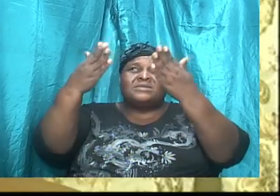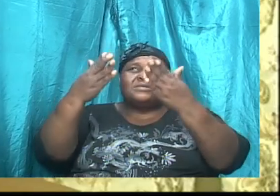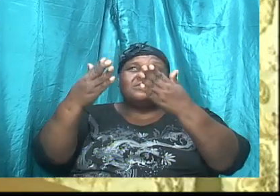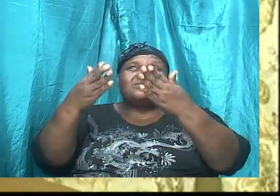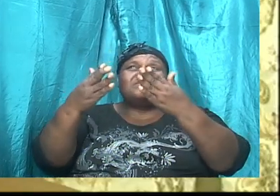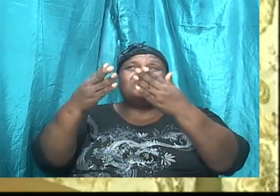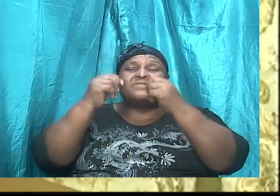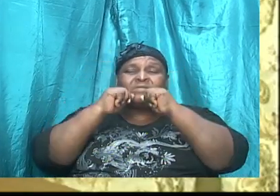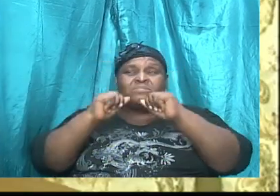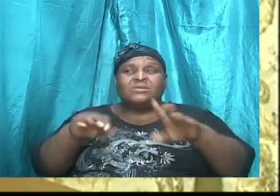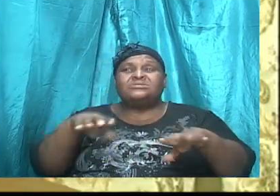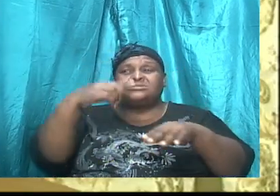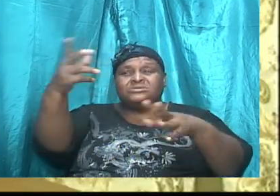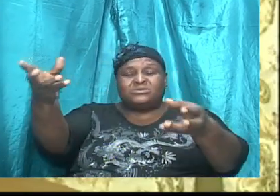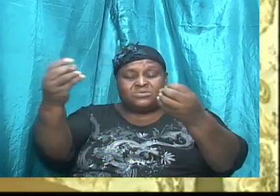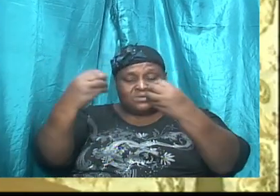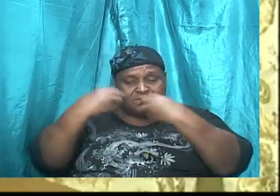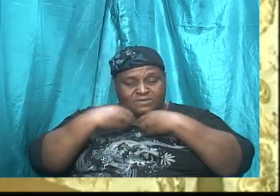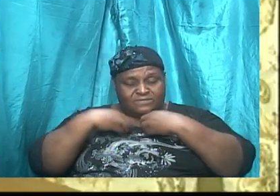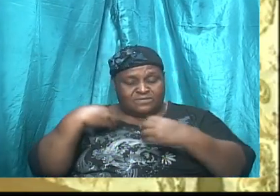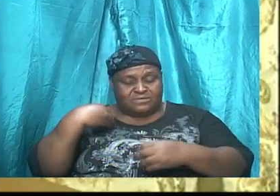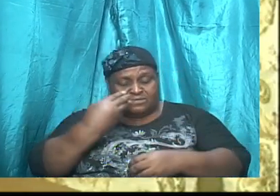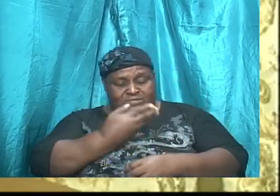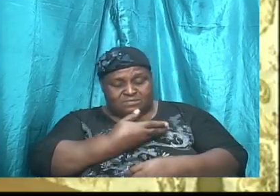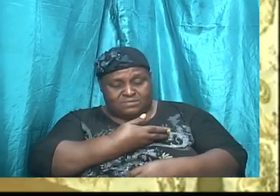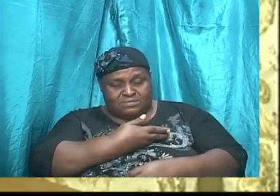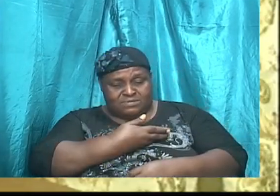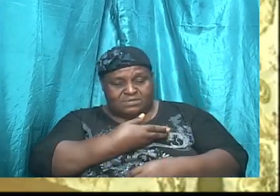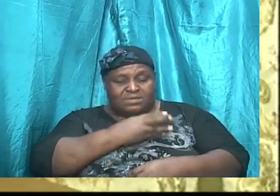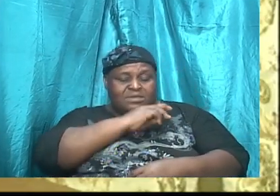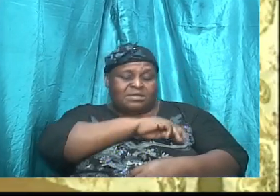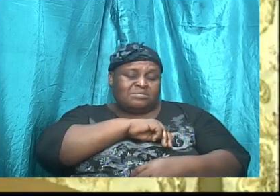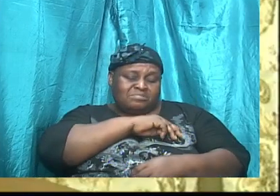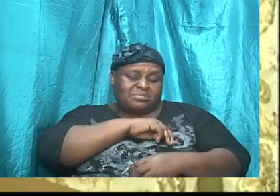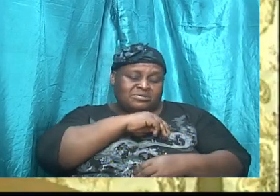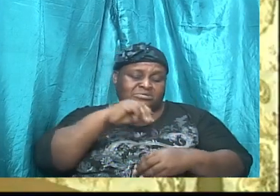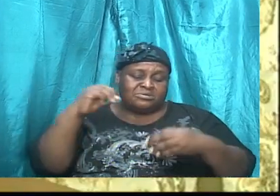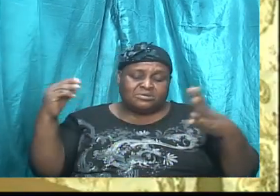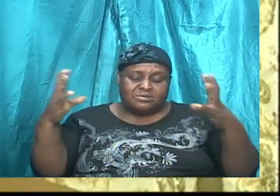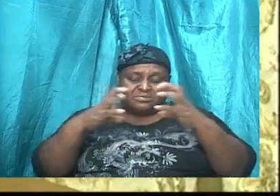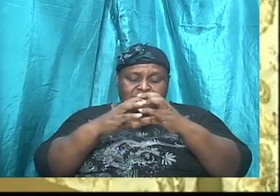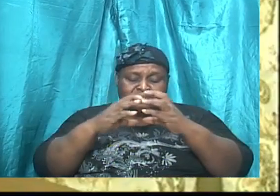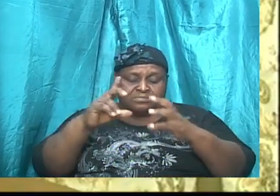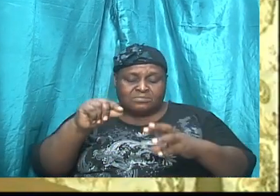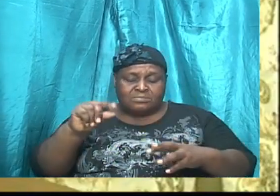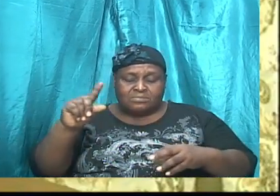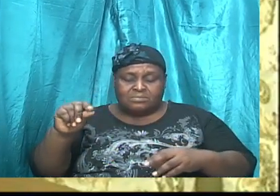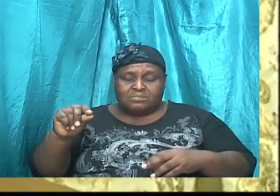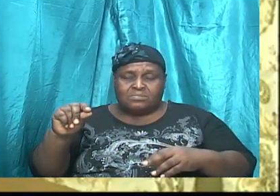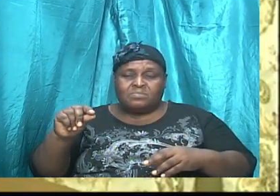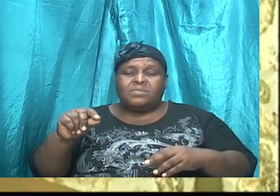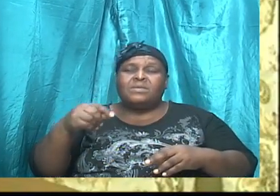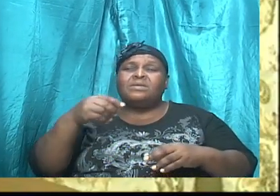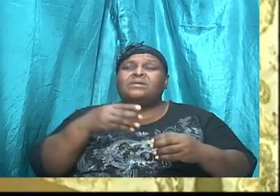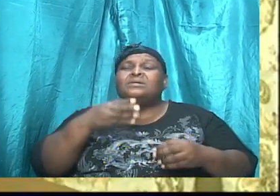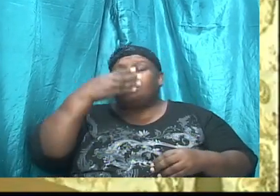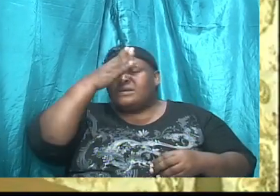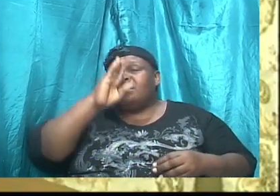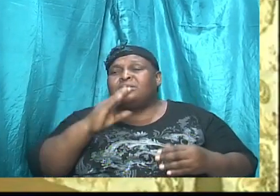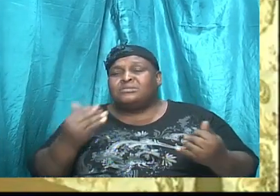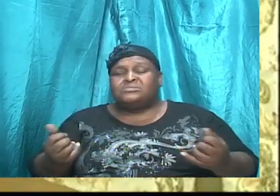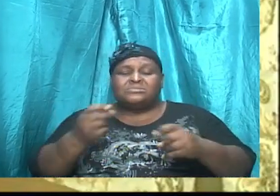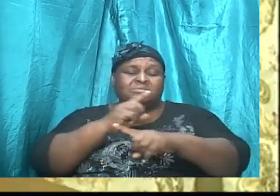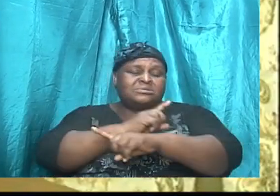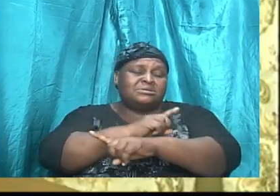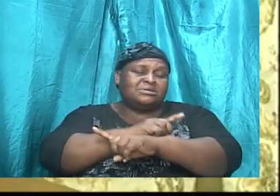blessings that you have bestowed upon us in missions convention 2020. Dear God, today, as we